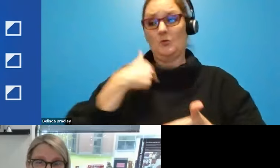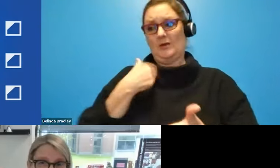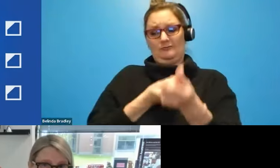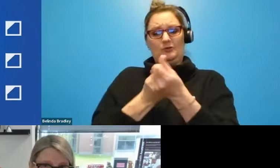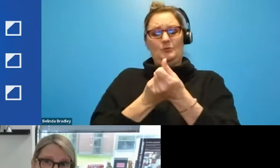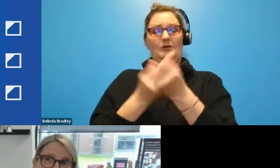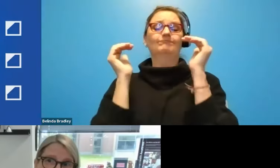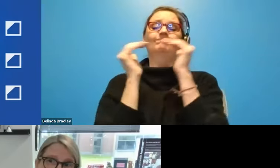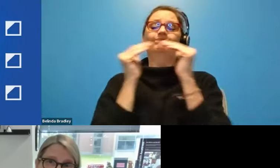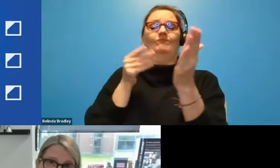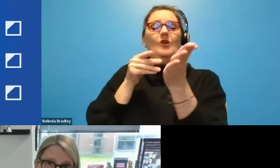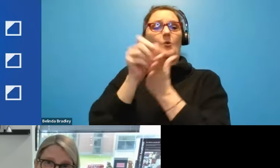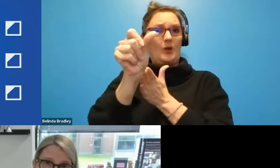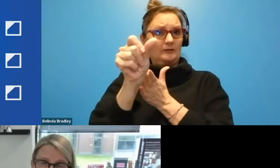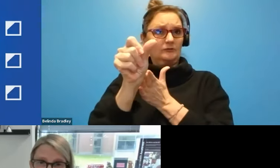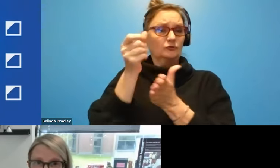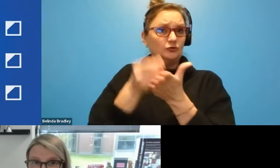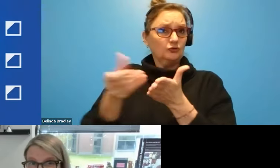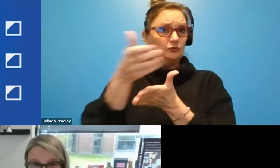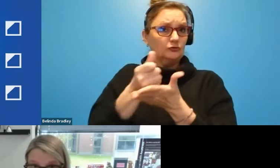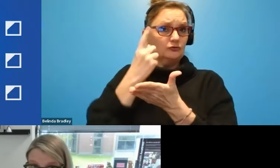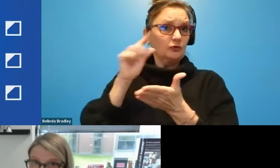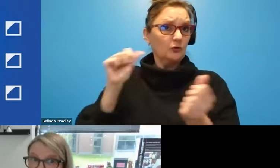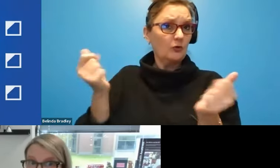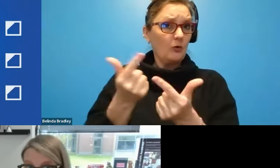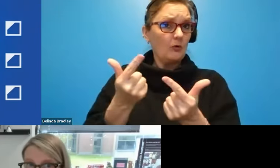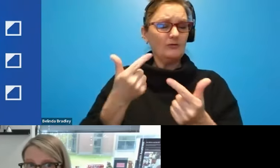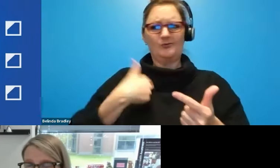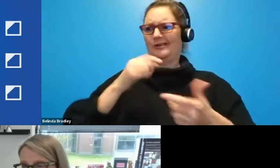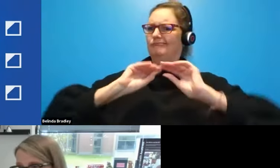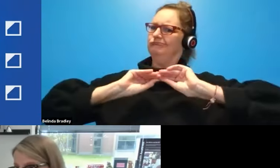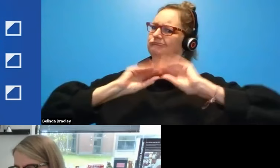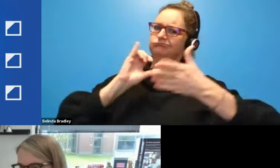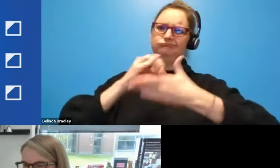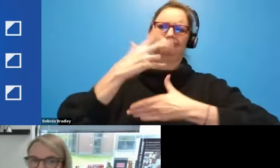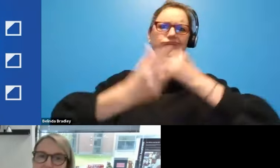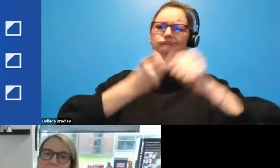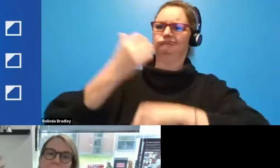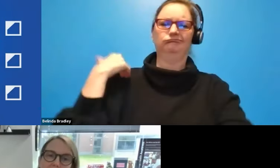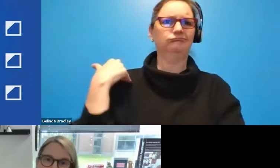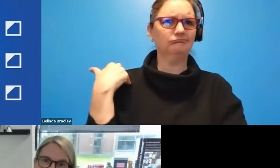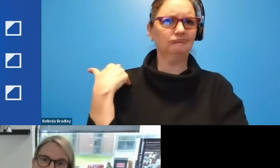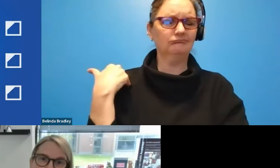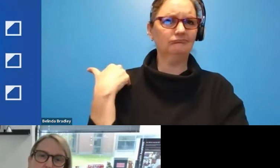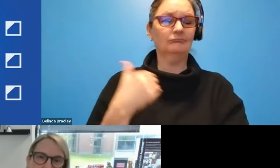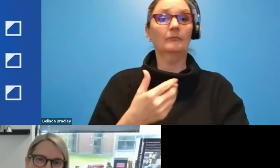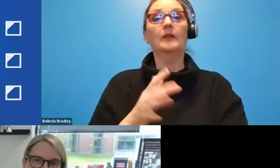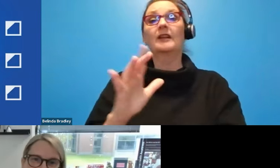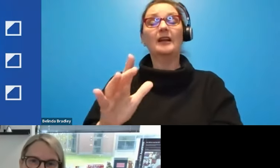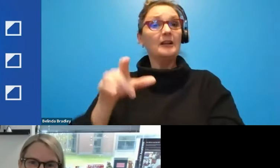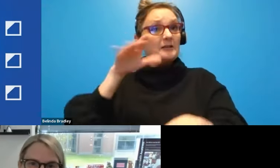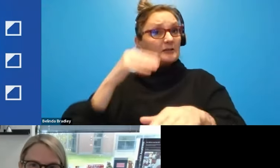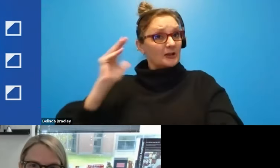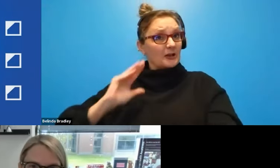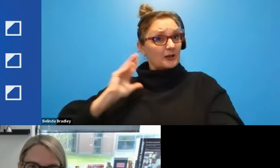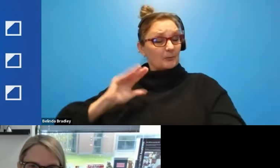all, and we made that very clear in our supplier code of conduct three years ago. And then going back even further, you know,